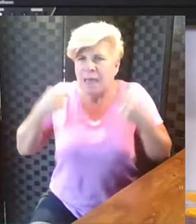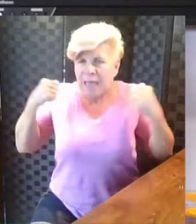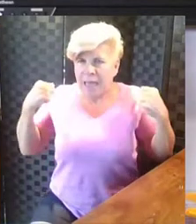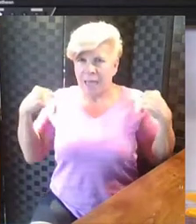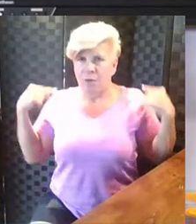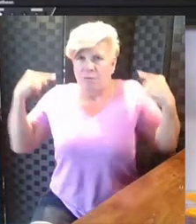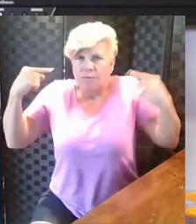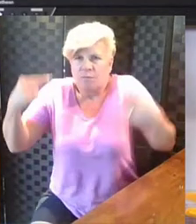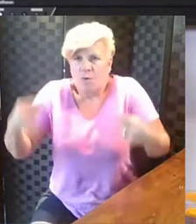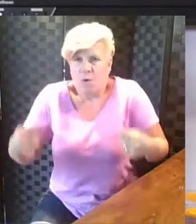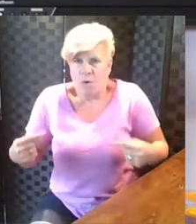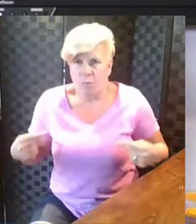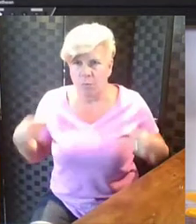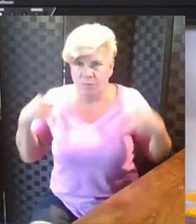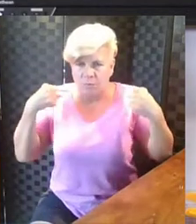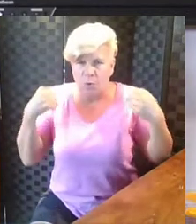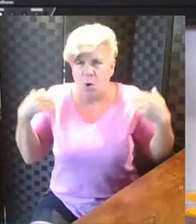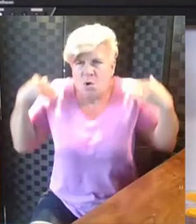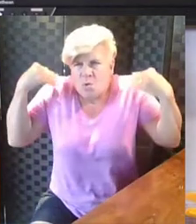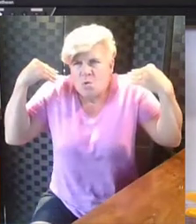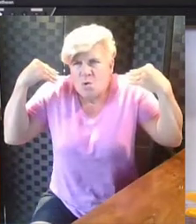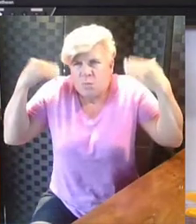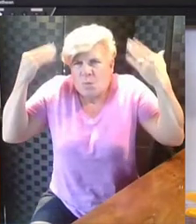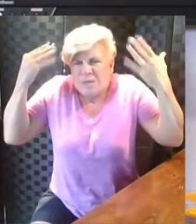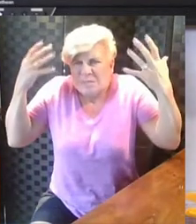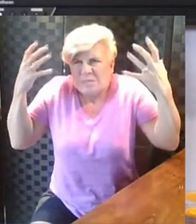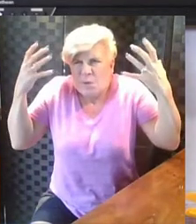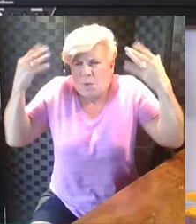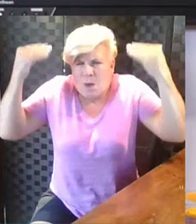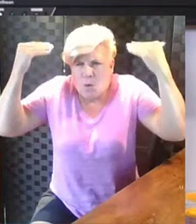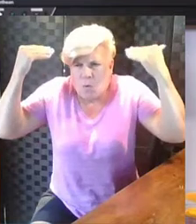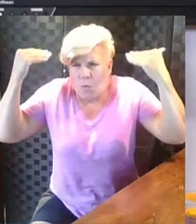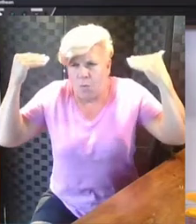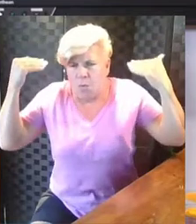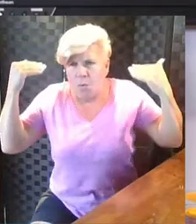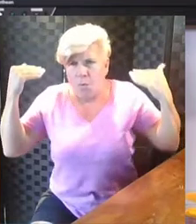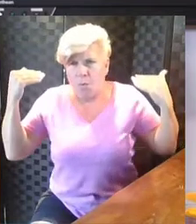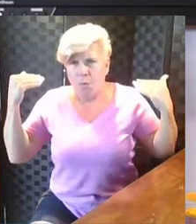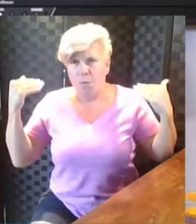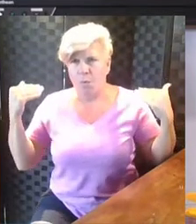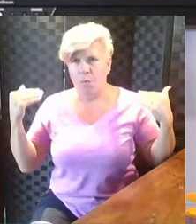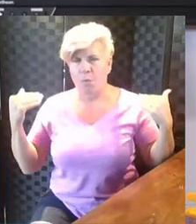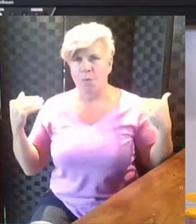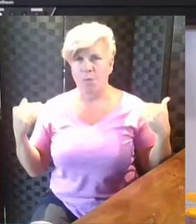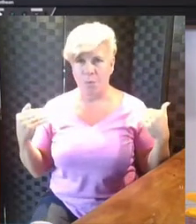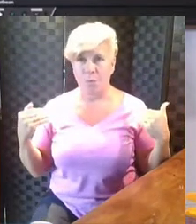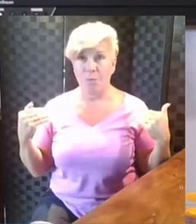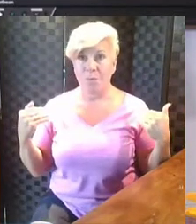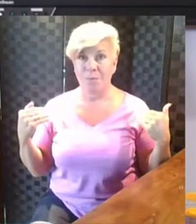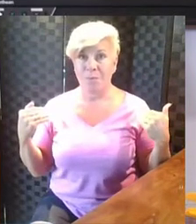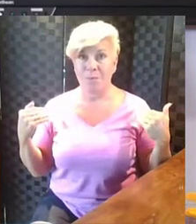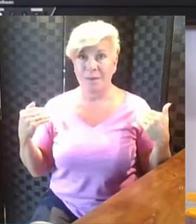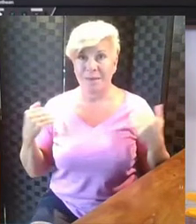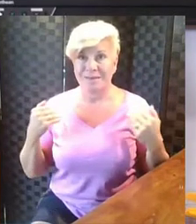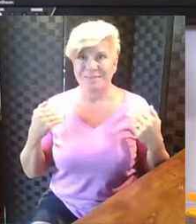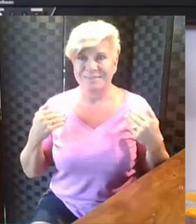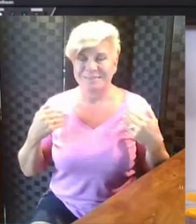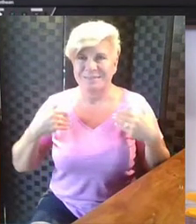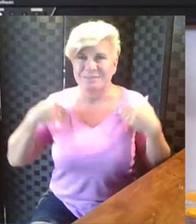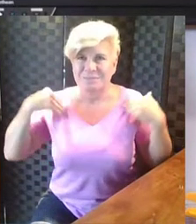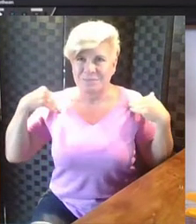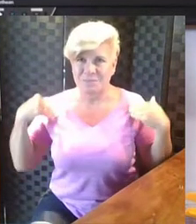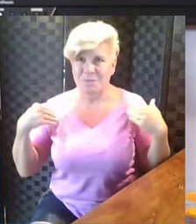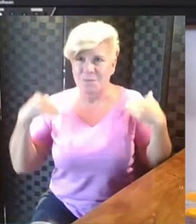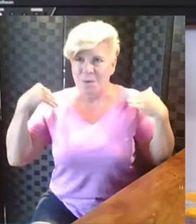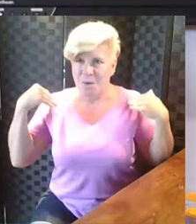Or maybe they're like up high like this and you just, you don't realize your shoulders get like that. You just want to relax them and kind of